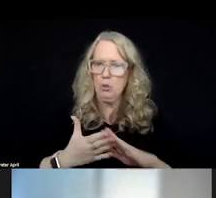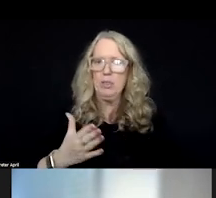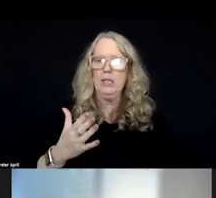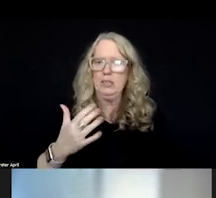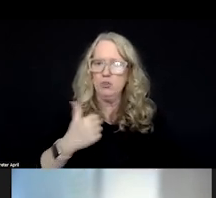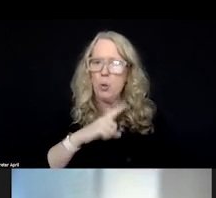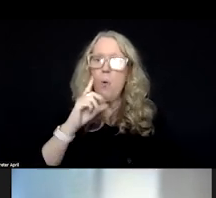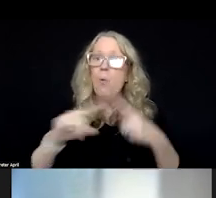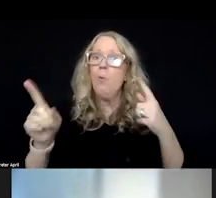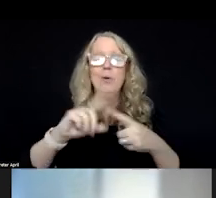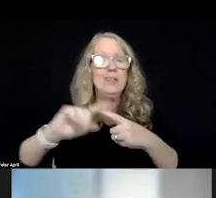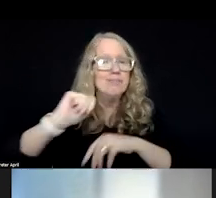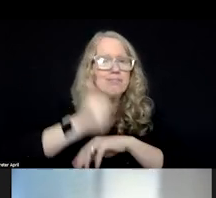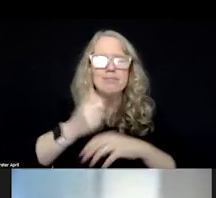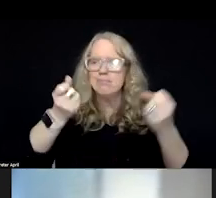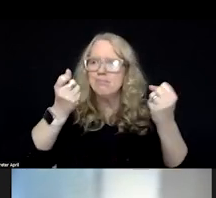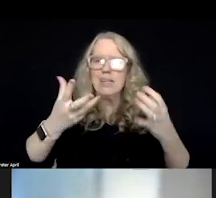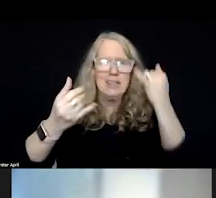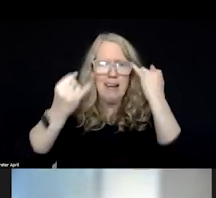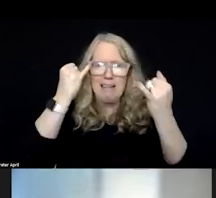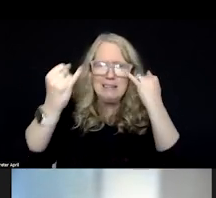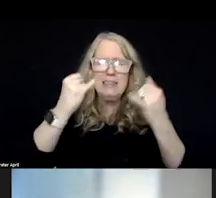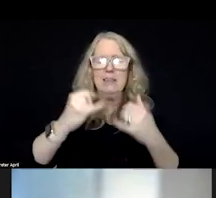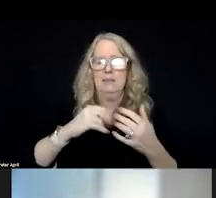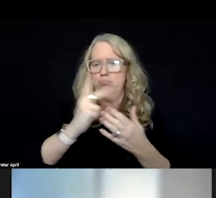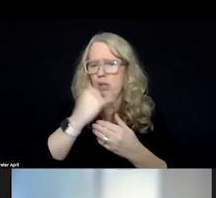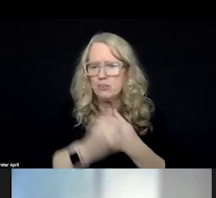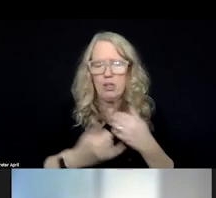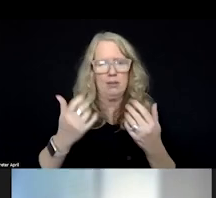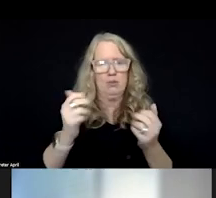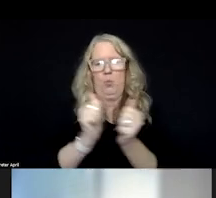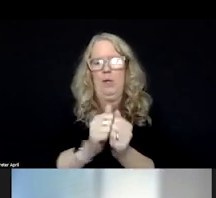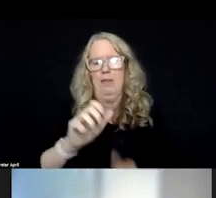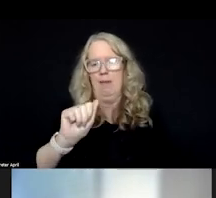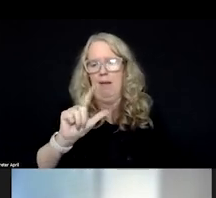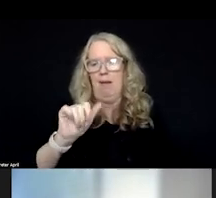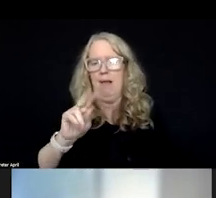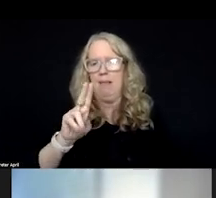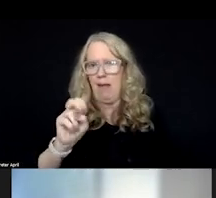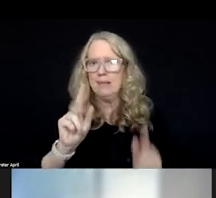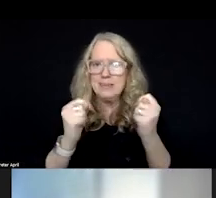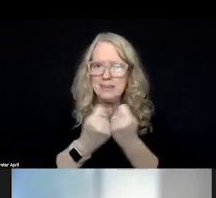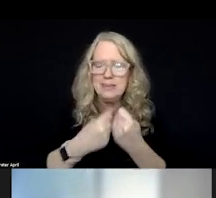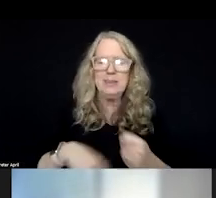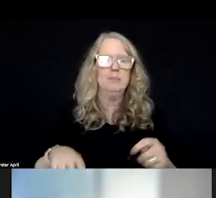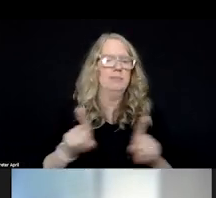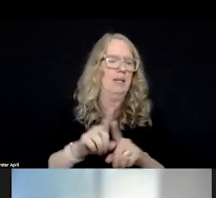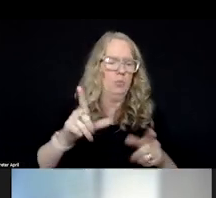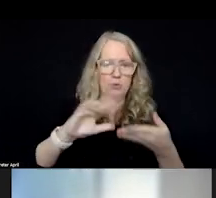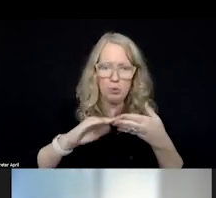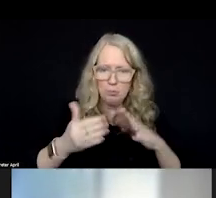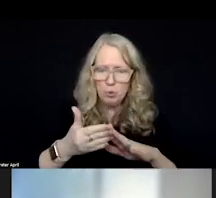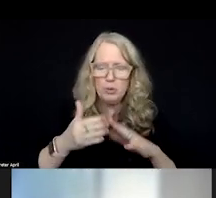piloted so many ideas and projects along with the Alliance team, as well as the communities there,